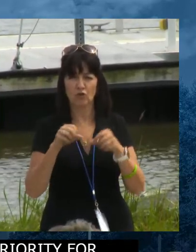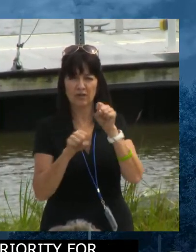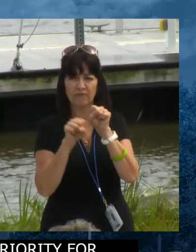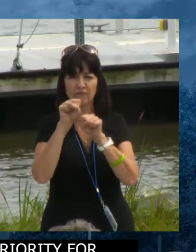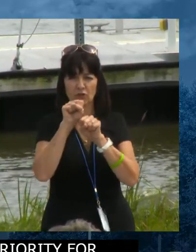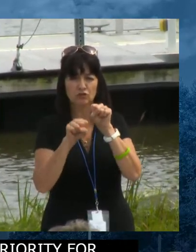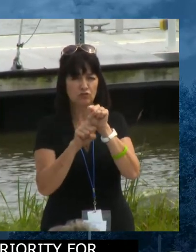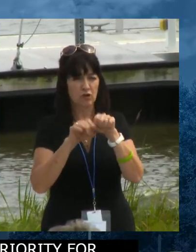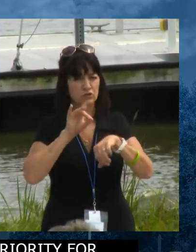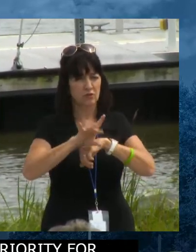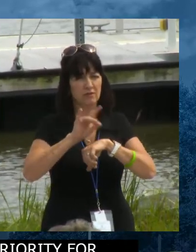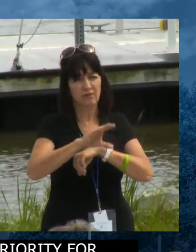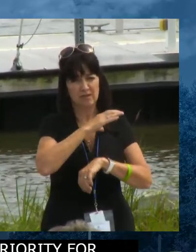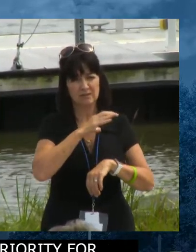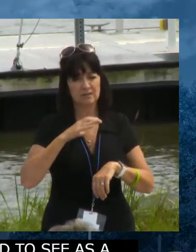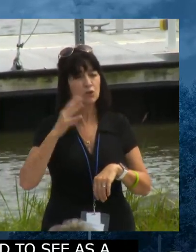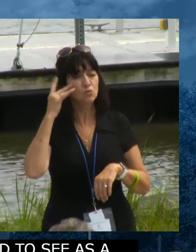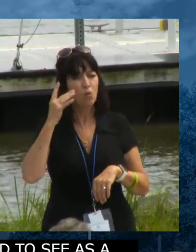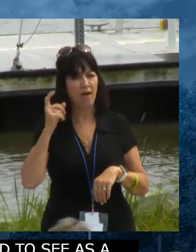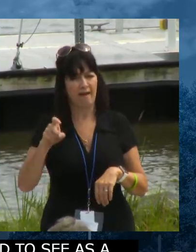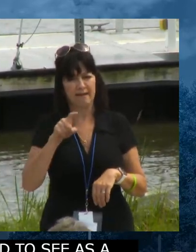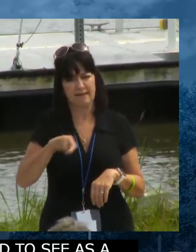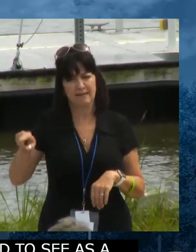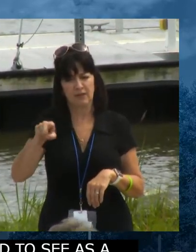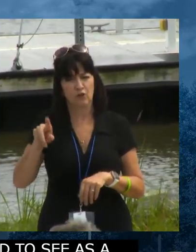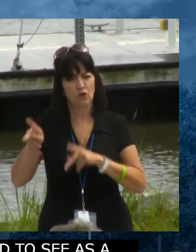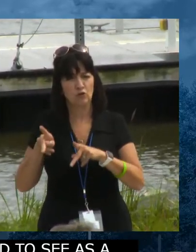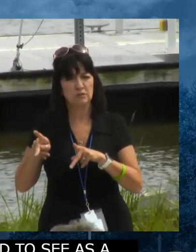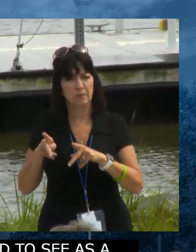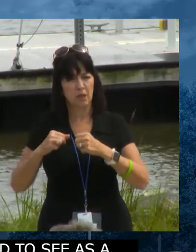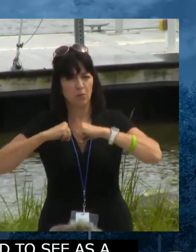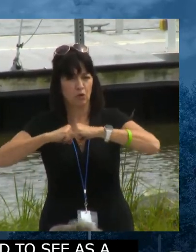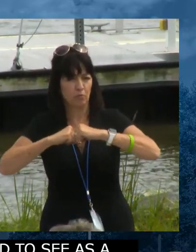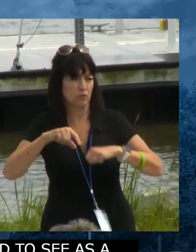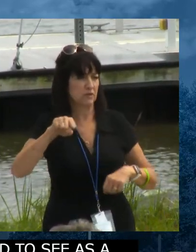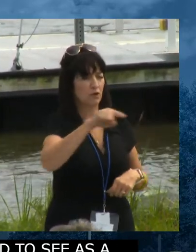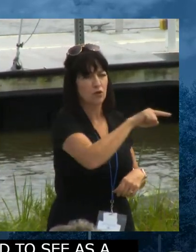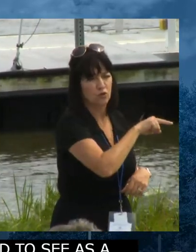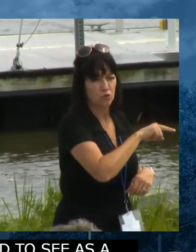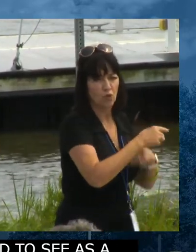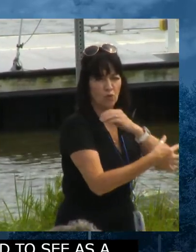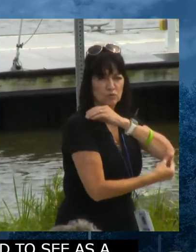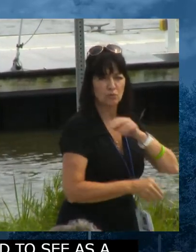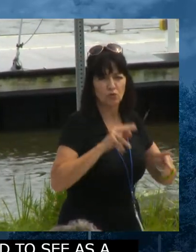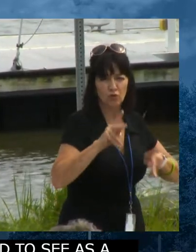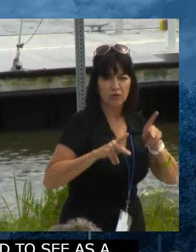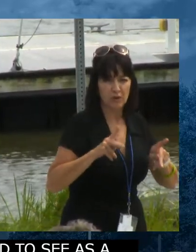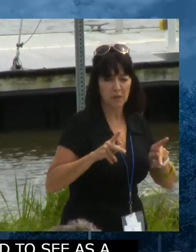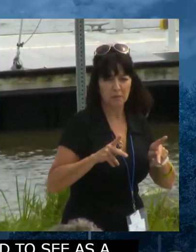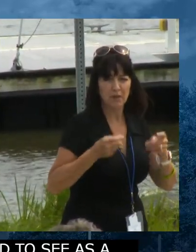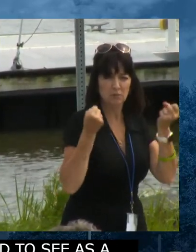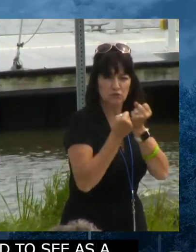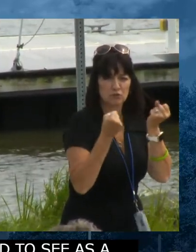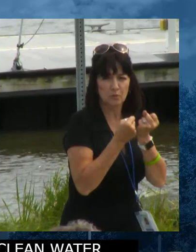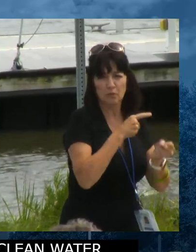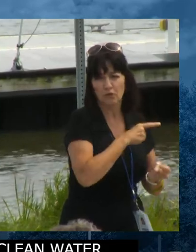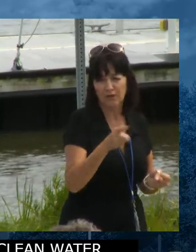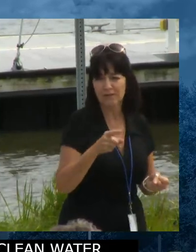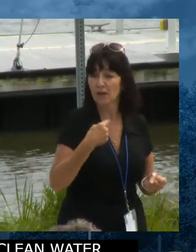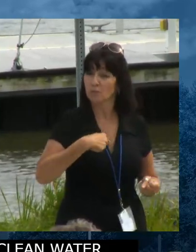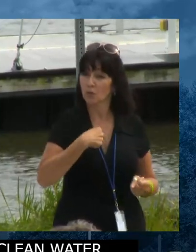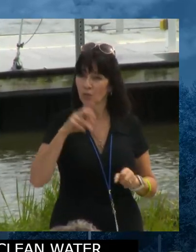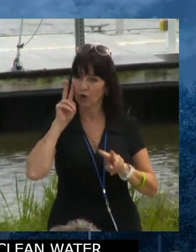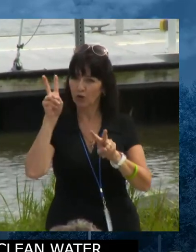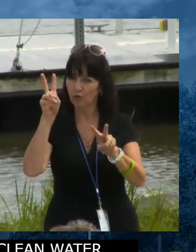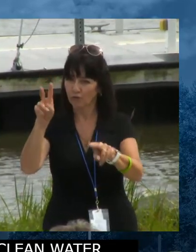represent those underserved communities. So it's time to get to work. Let's roll up our sleeves. It's just the first step. Of course, we look forward to working with the